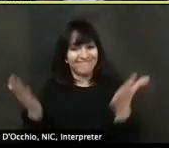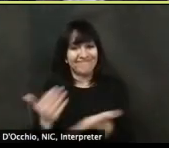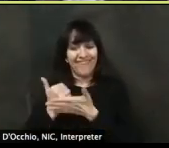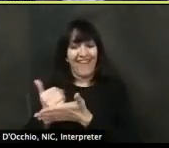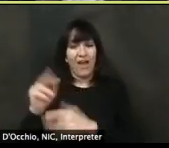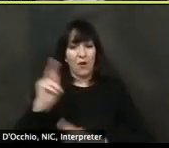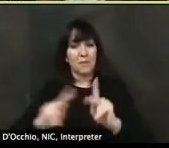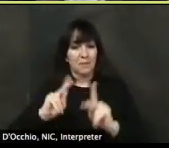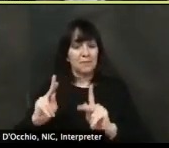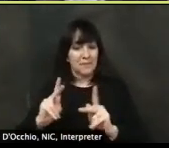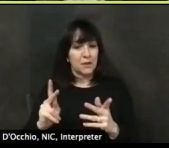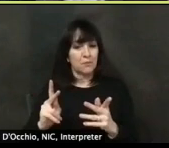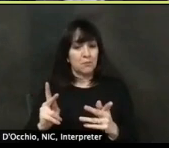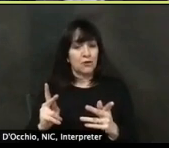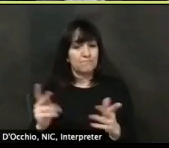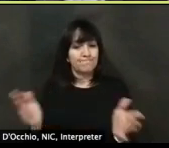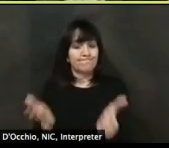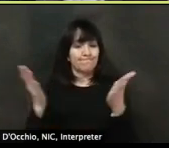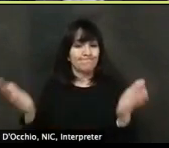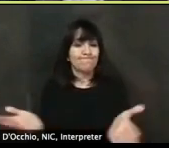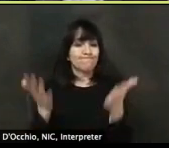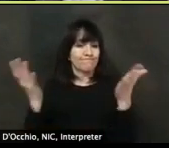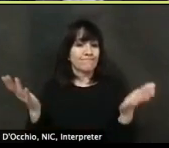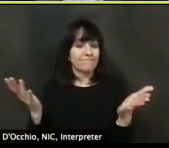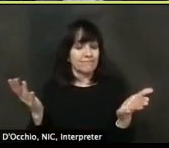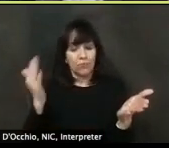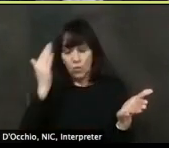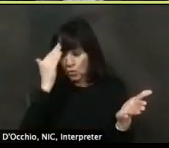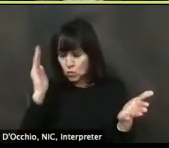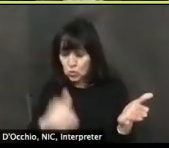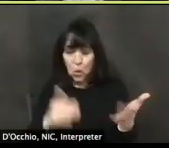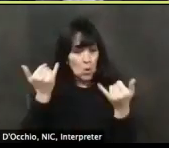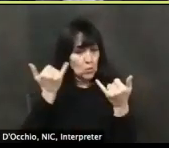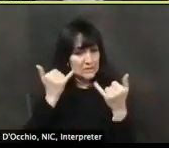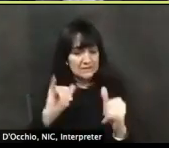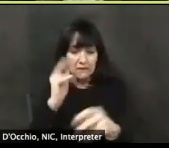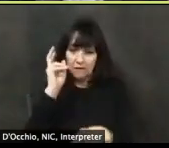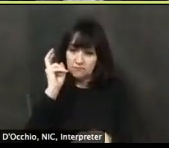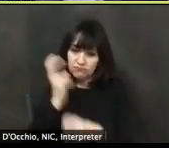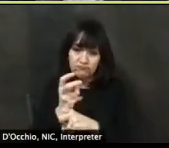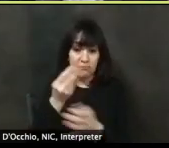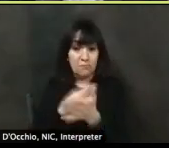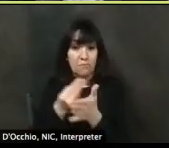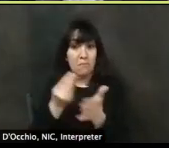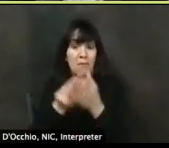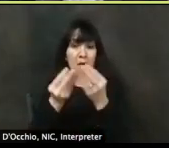we know it's not helping recover all the lost revenue, but, but I think, uh, every little bit it helps.